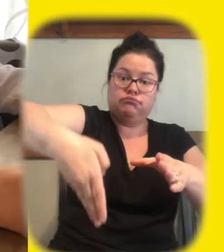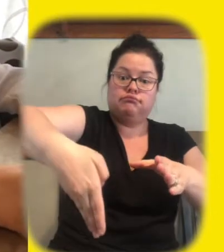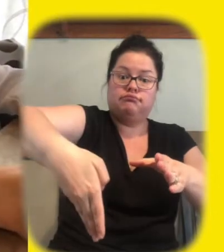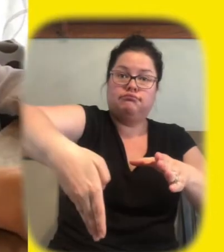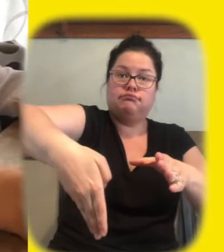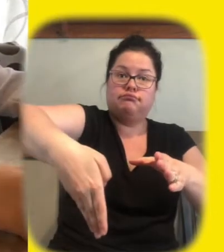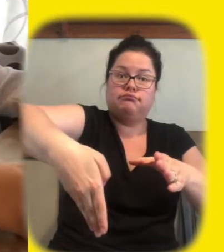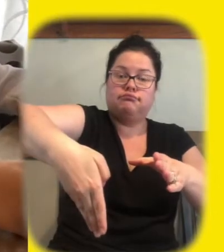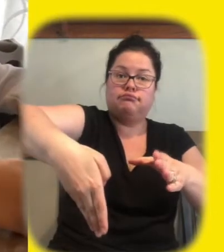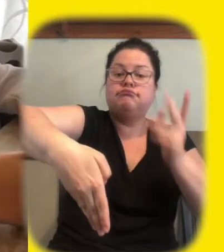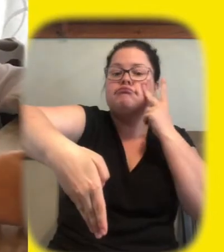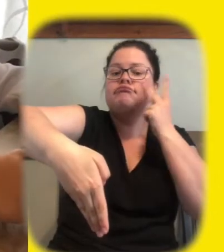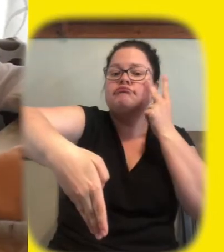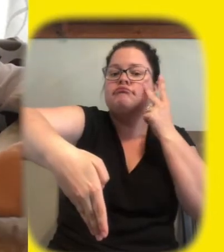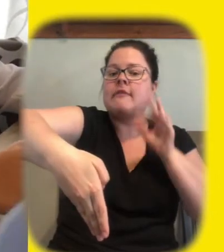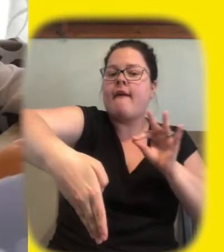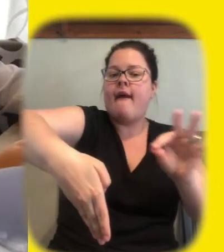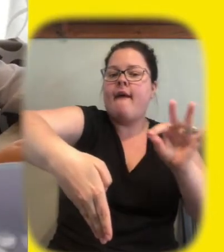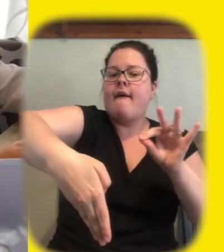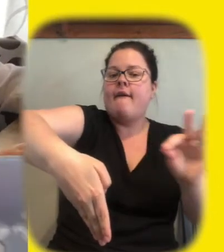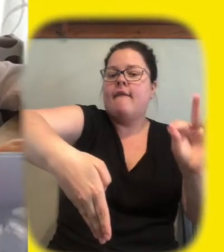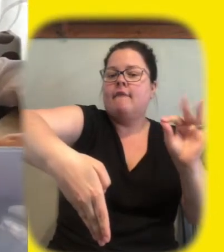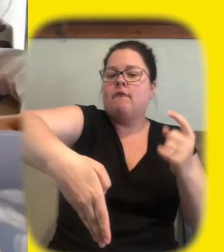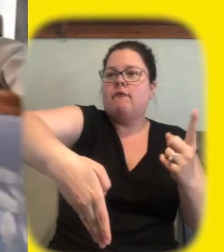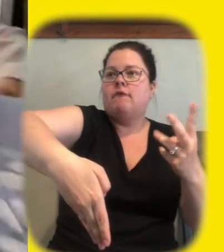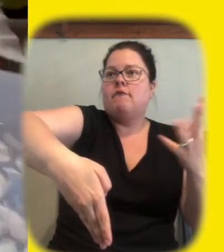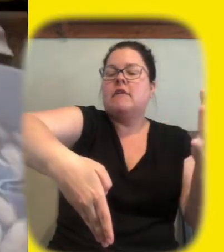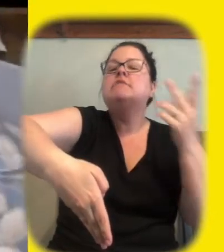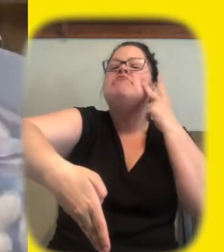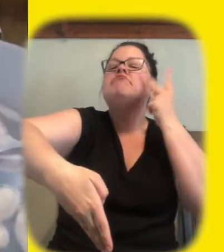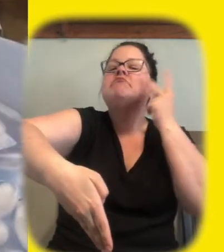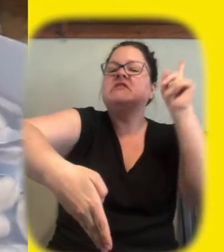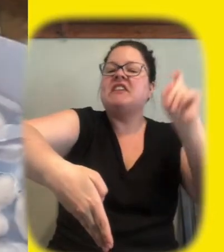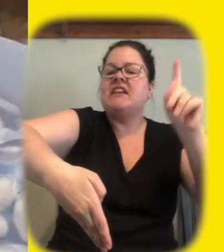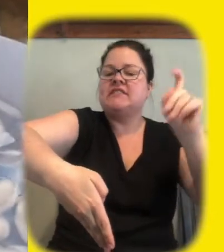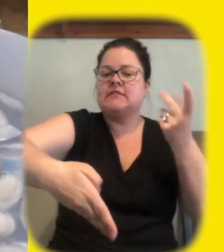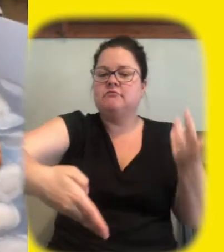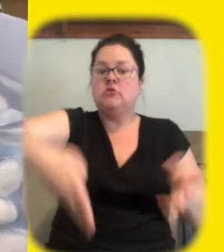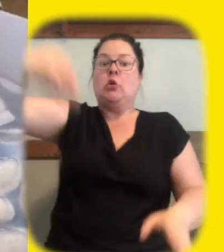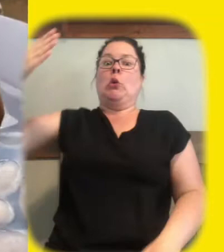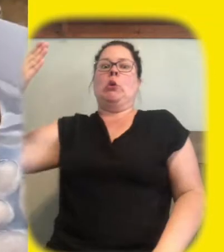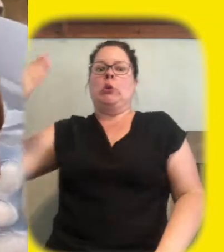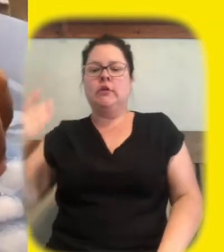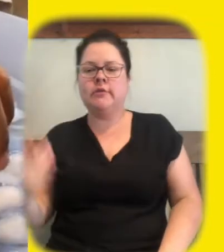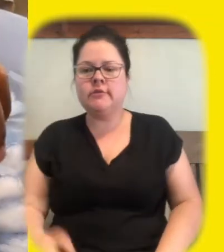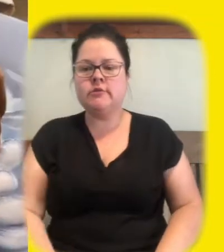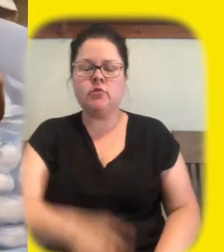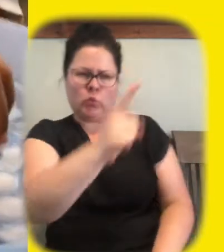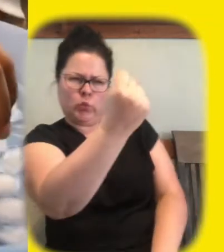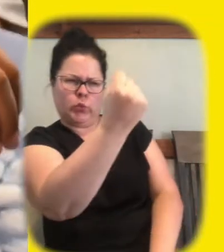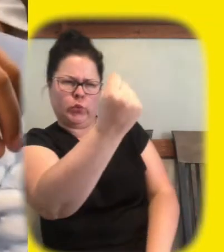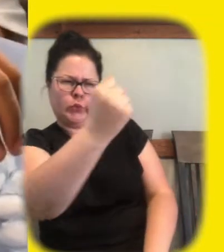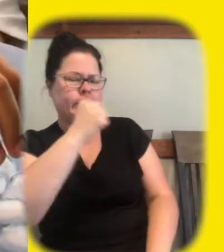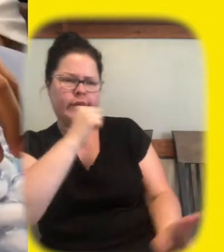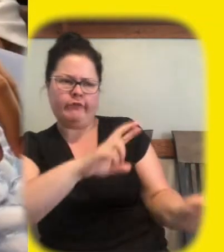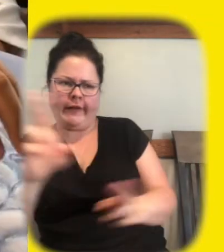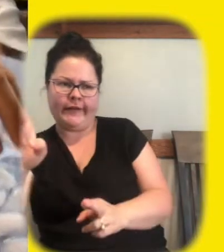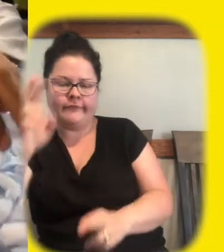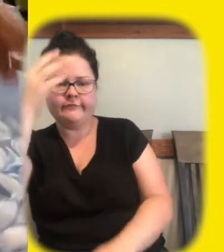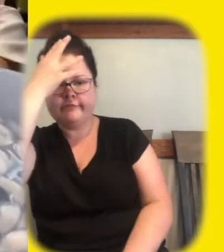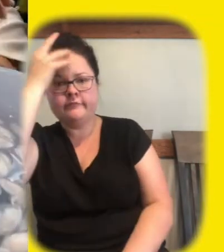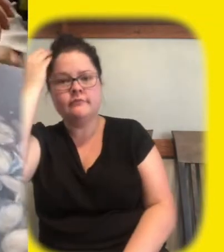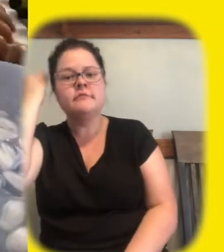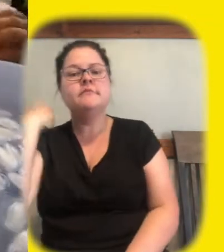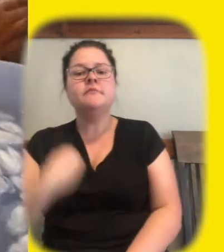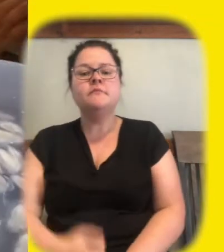oh wow let's do this part first so we've got a a cold bowl of ice water not yet simon we're gonna have our audience